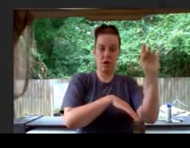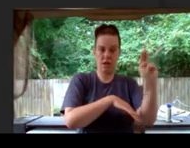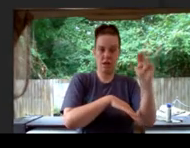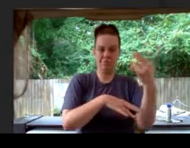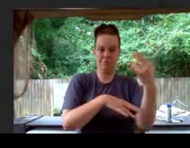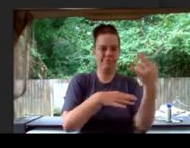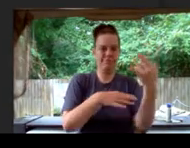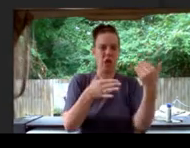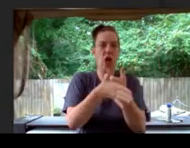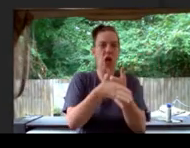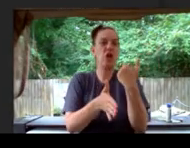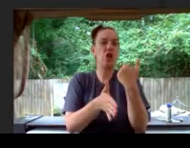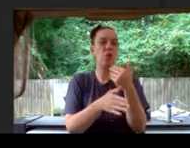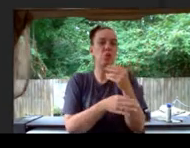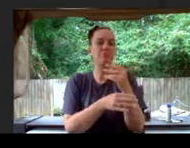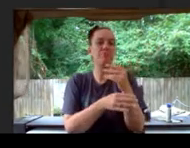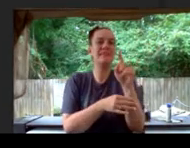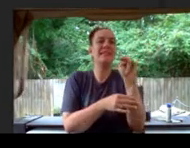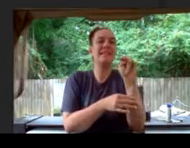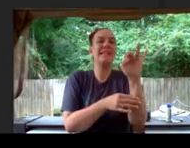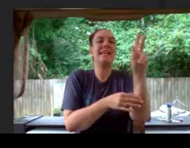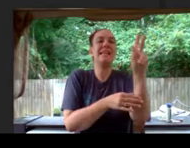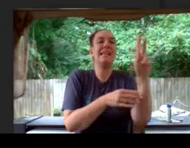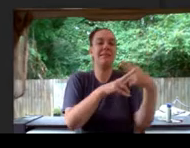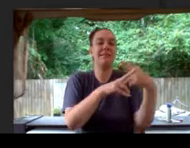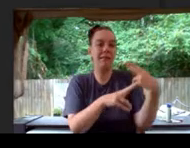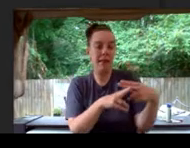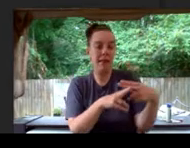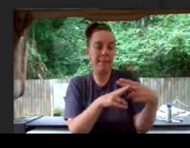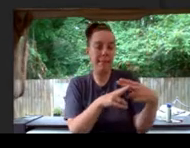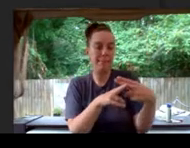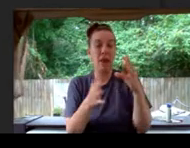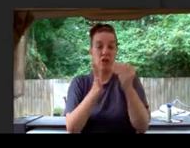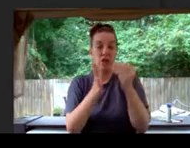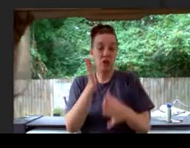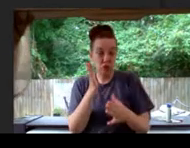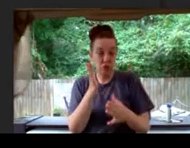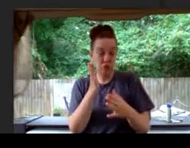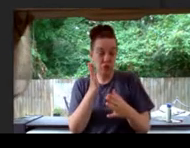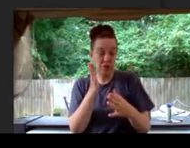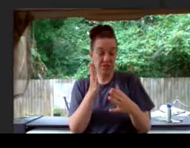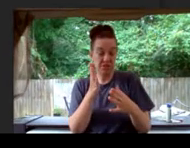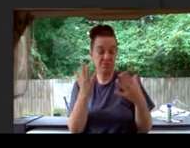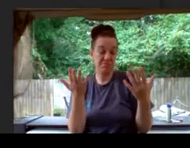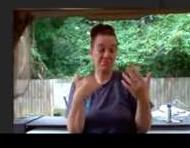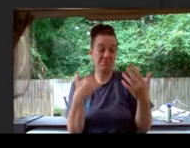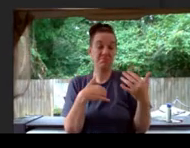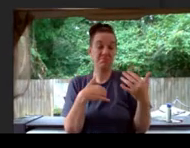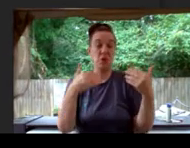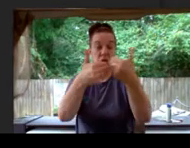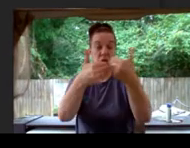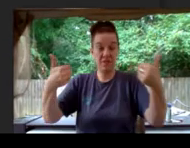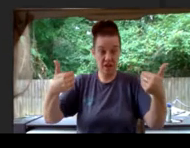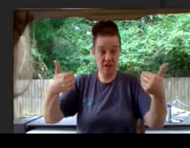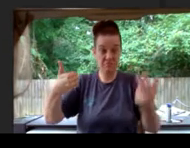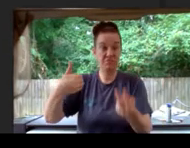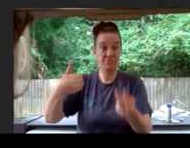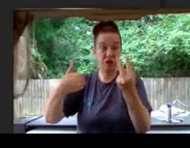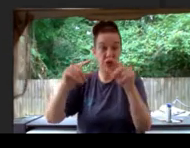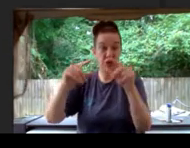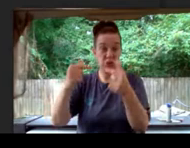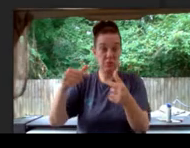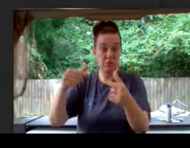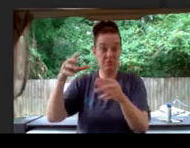students of Yawnee Valley Science and Letters Academy were divided into two